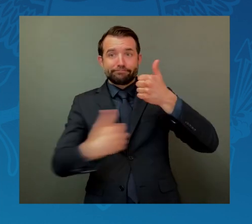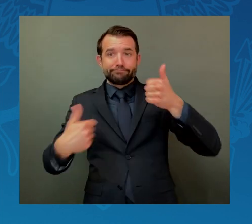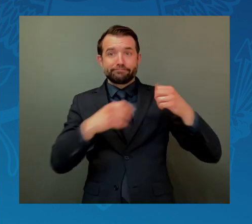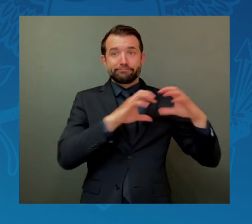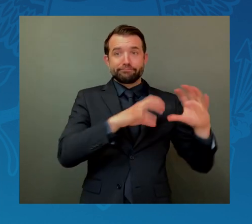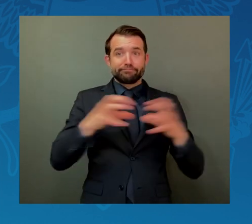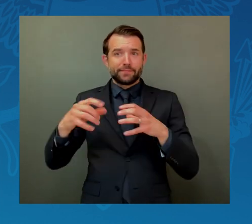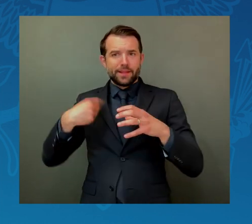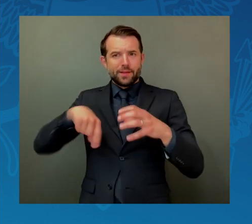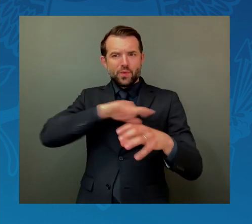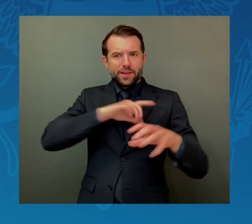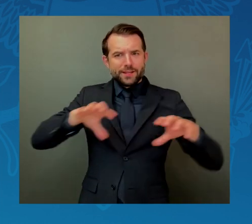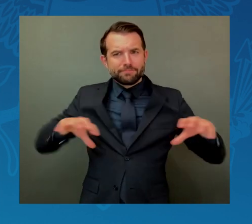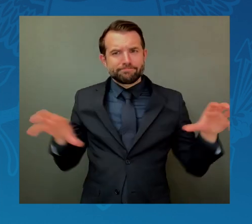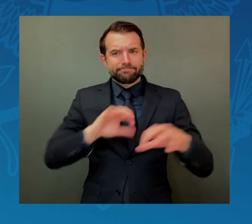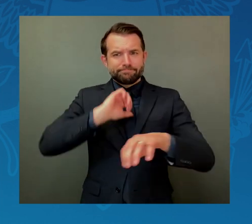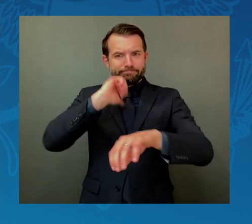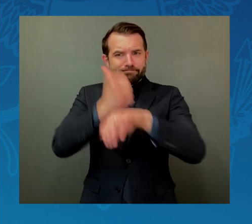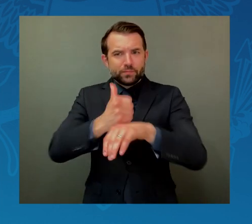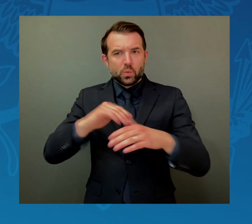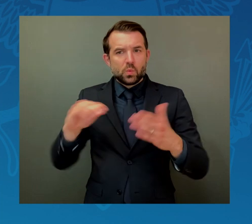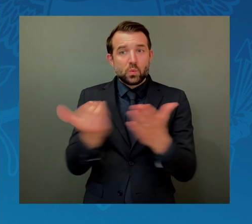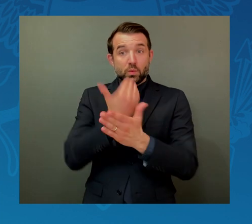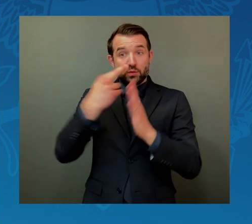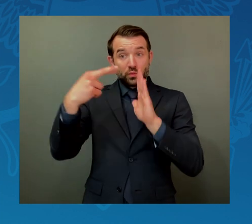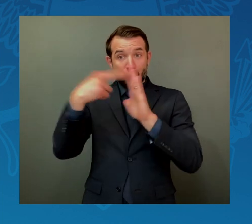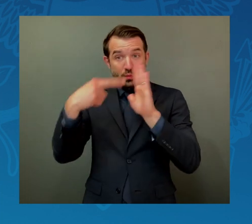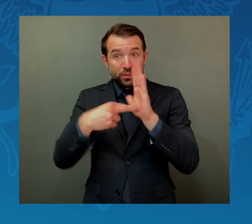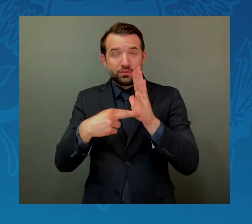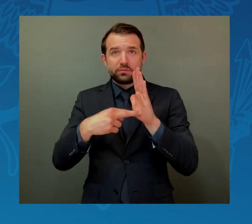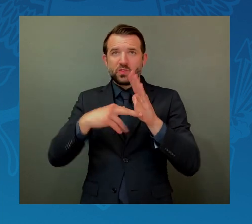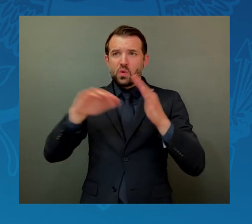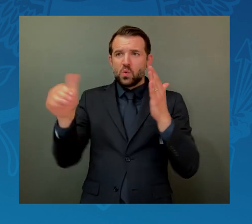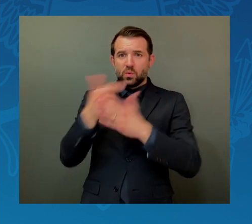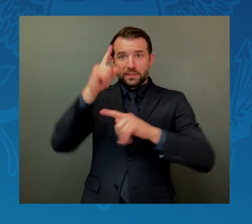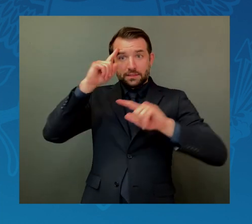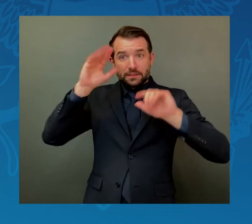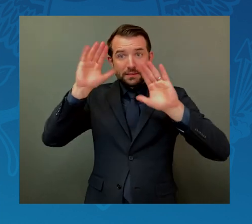for the new challenges of the 21st century.